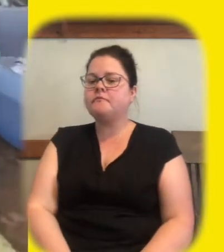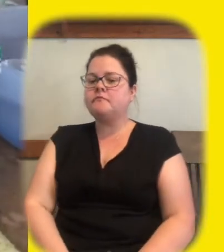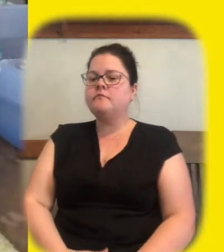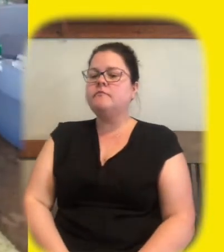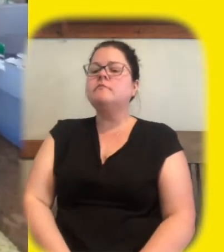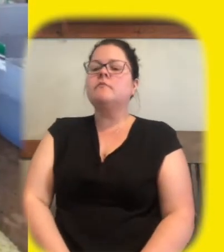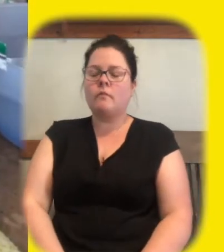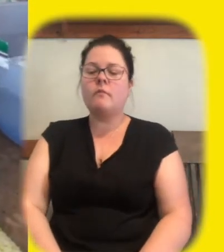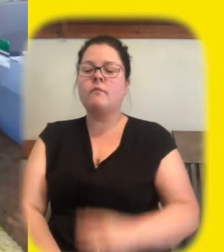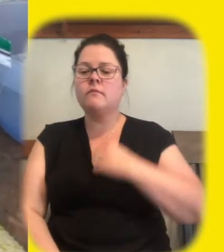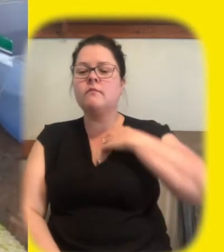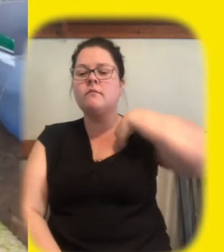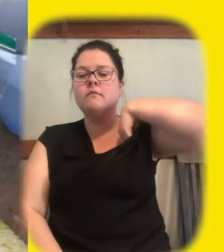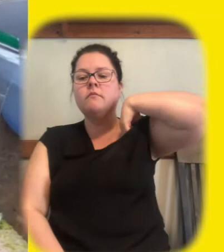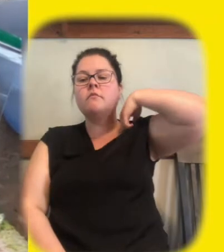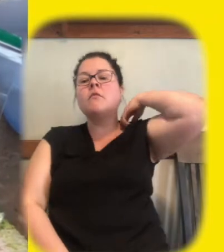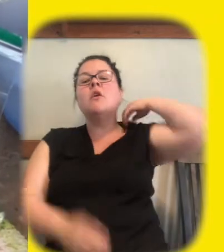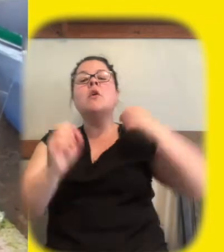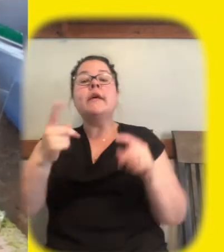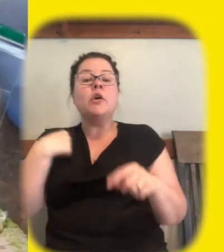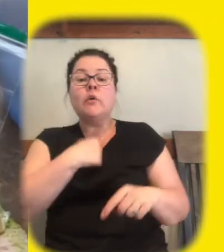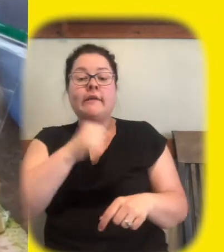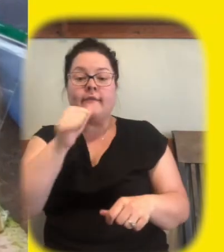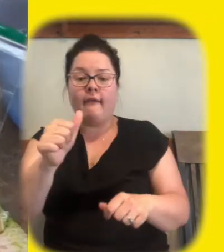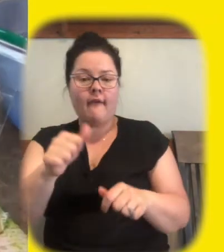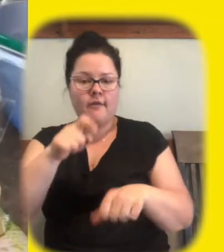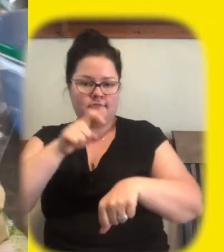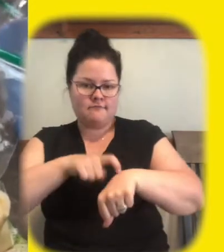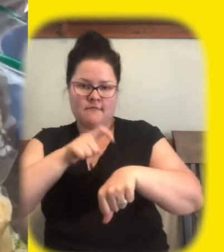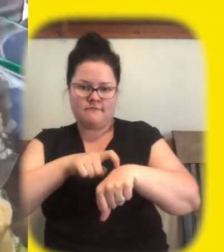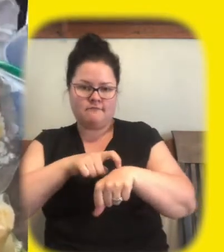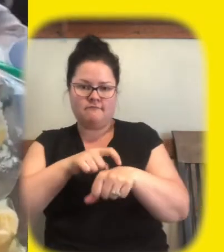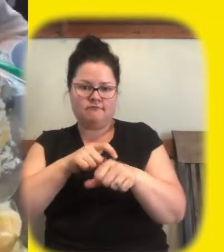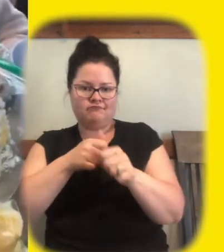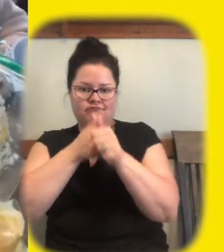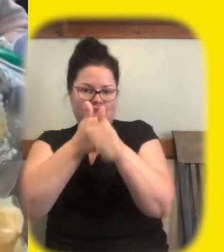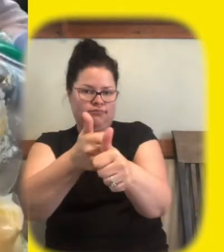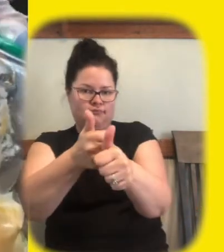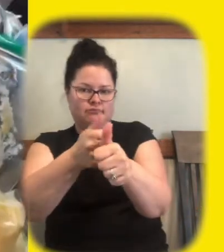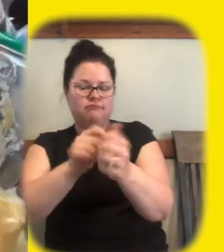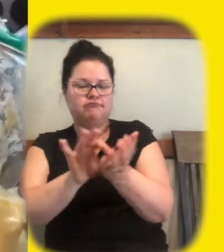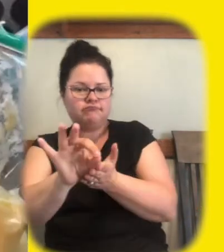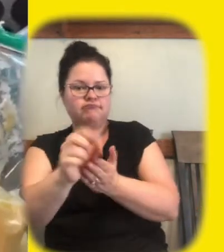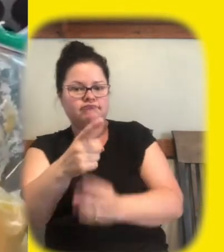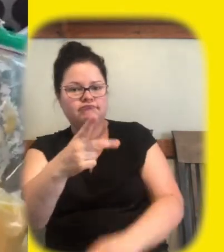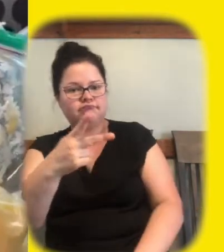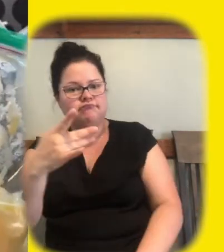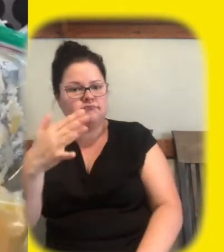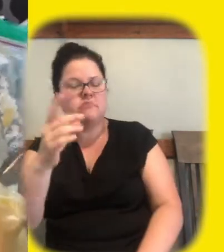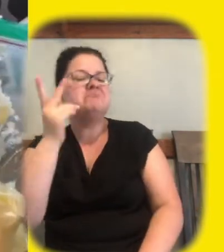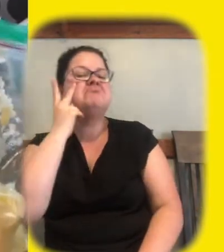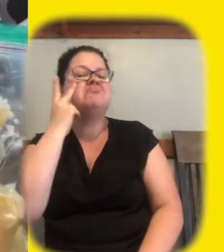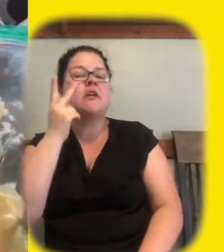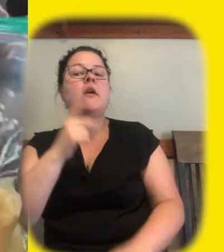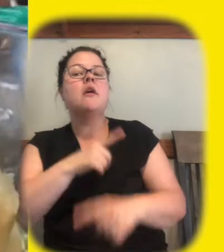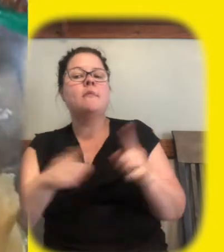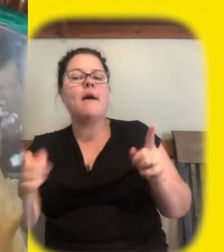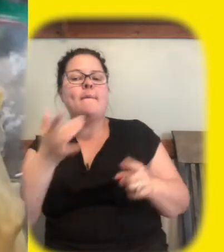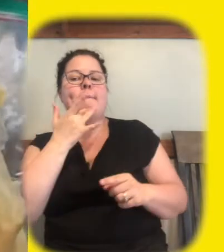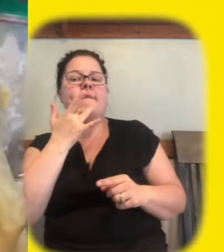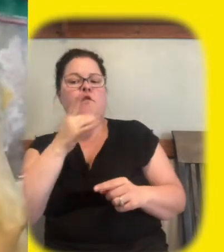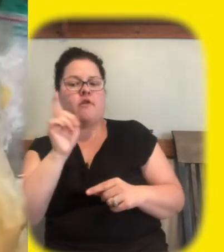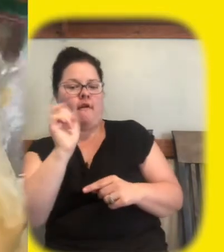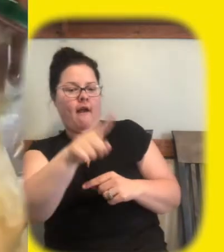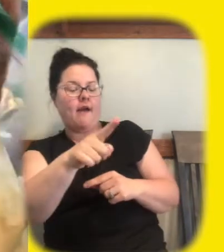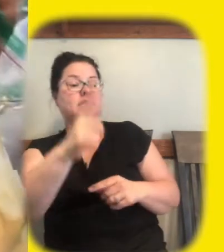that's right so we're not going to time this one in the way of seeing how long you can last in the water instead we're just